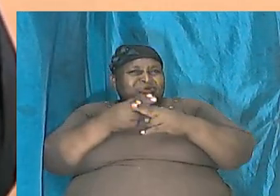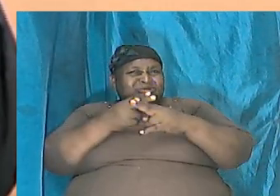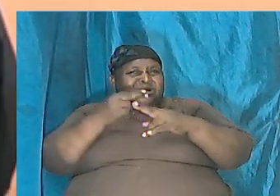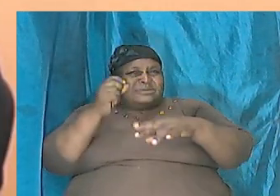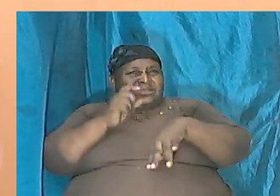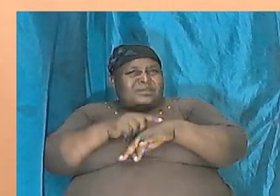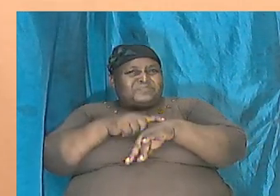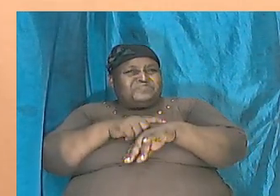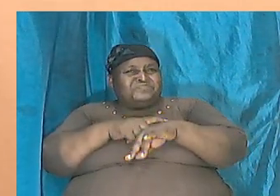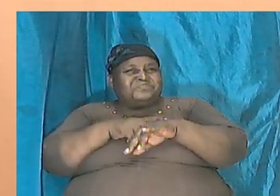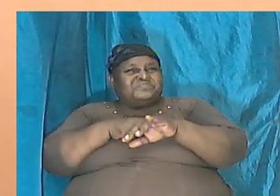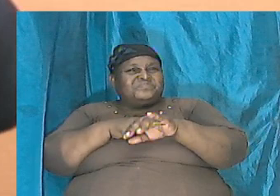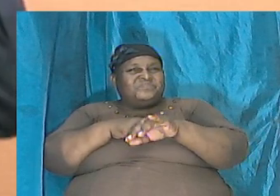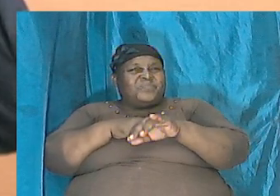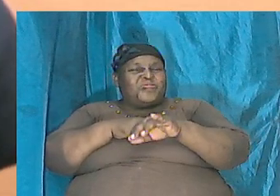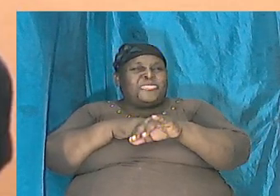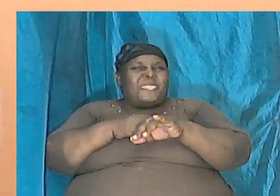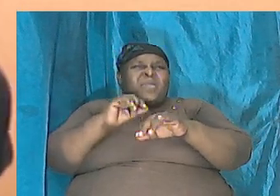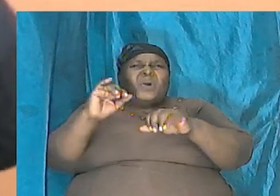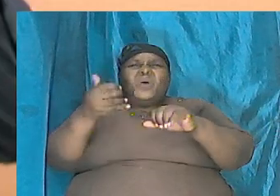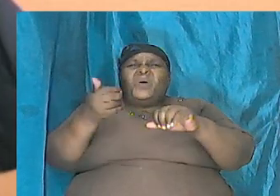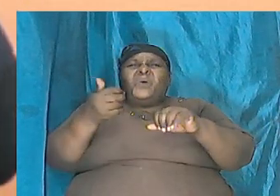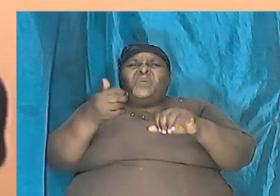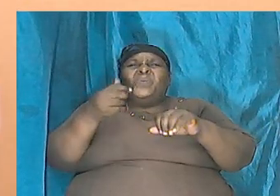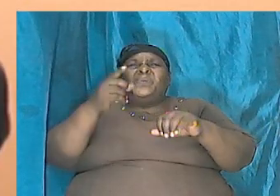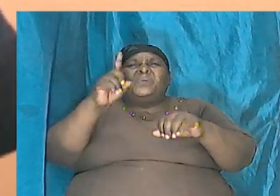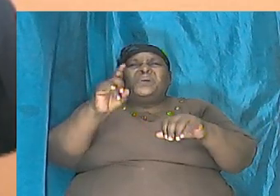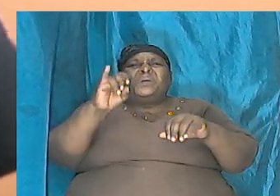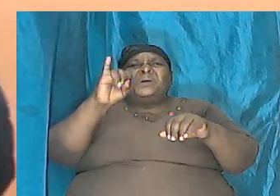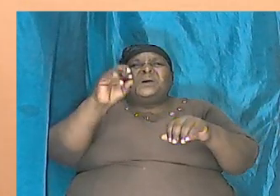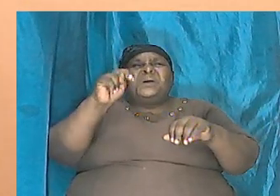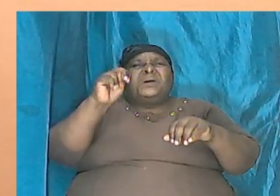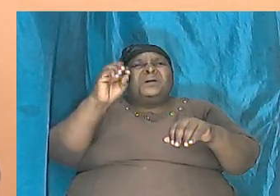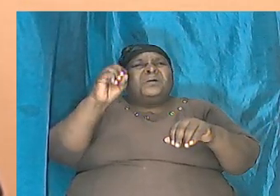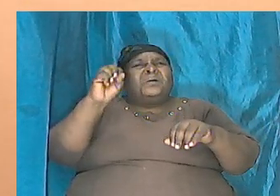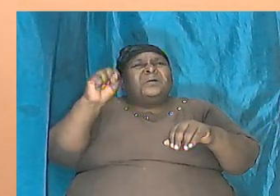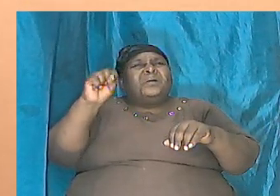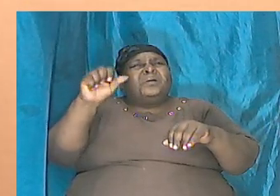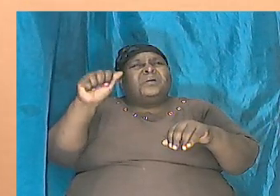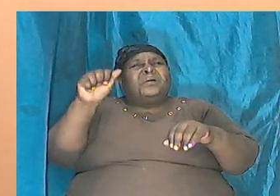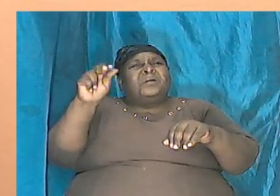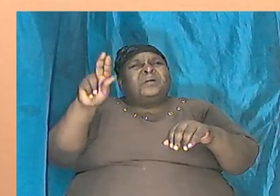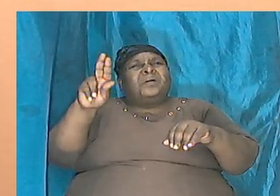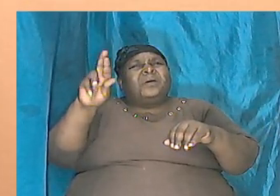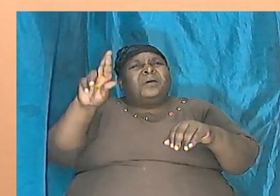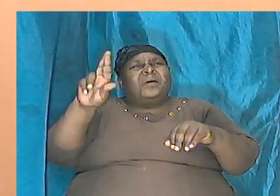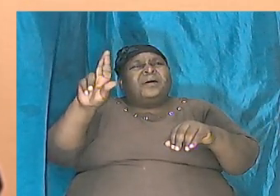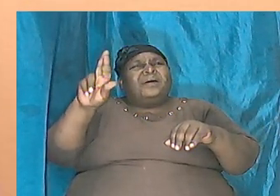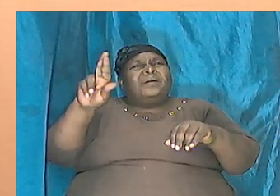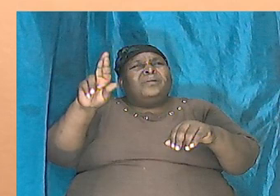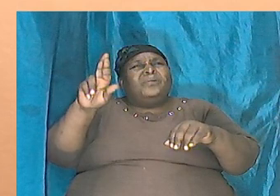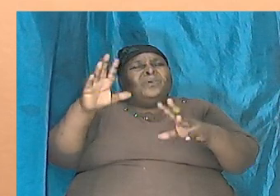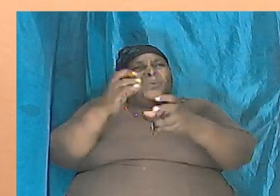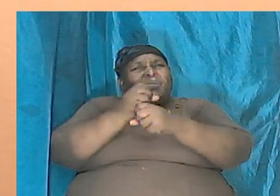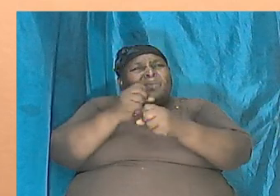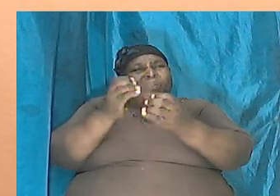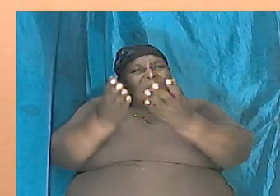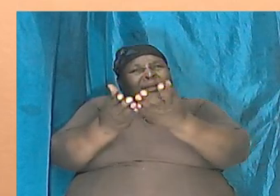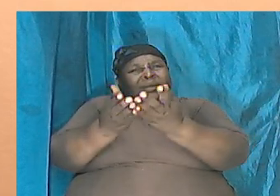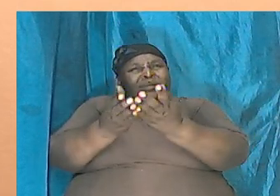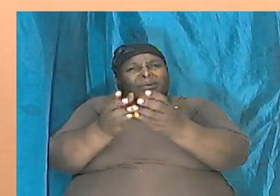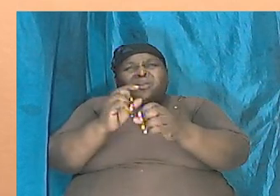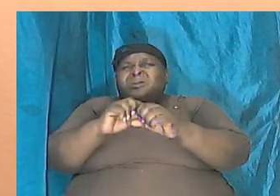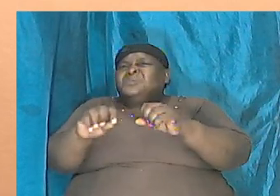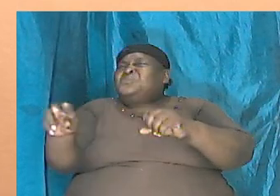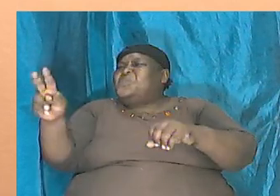and those that are around that say how could a dinosaur hold in the ark brothers and sisters you don't need daddy